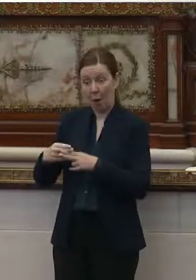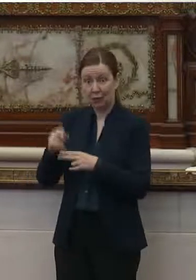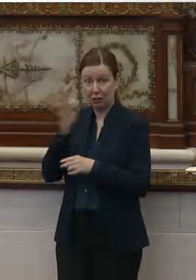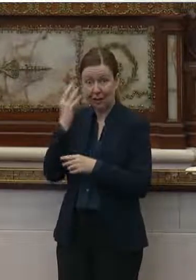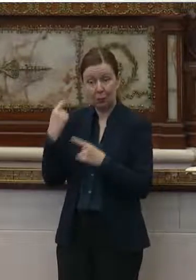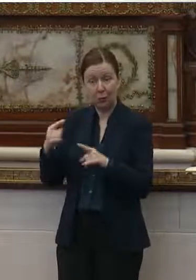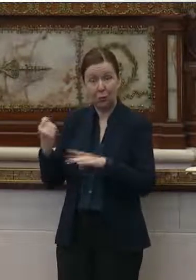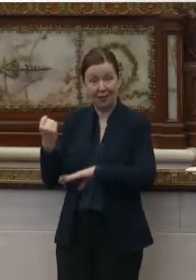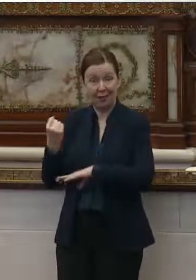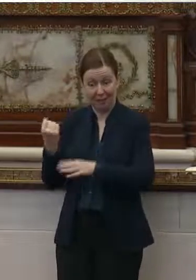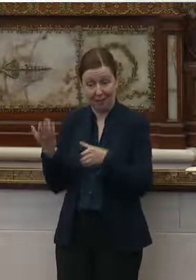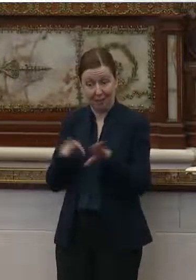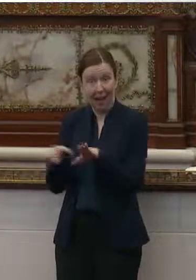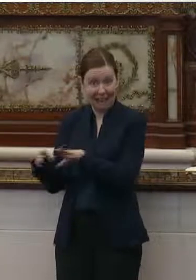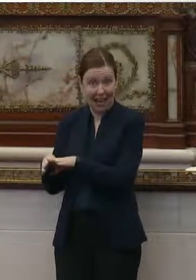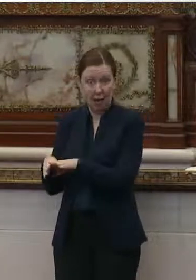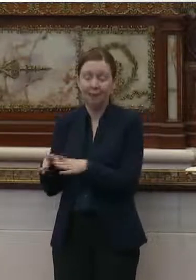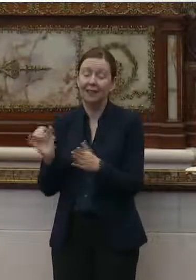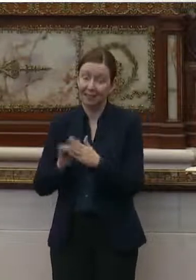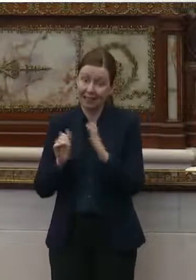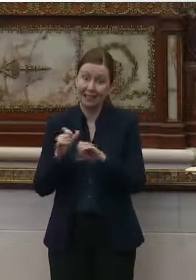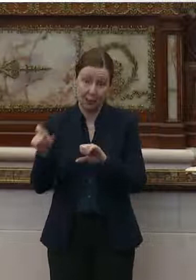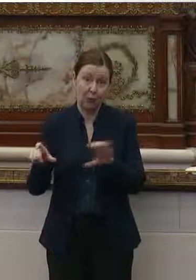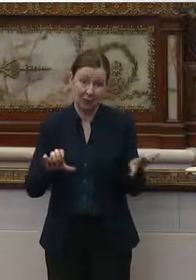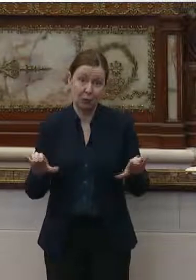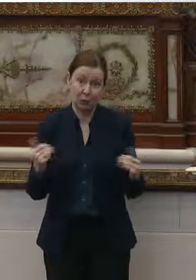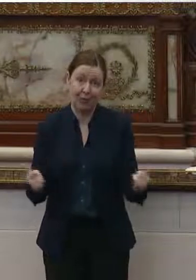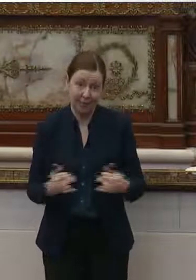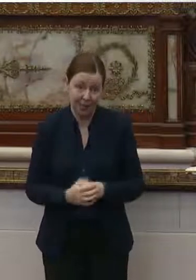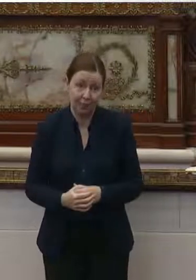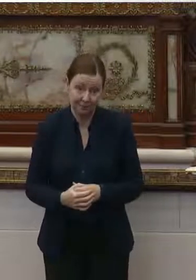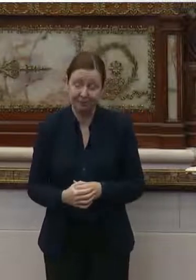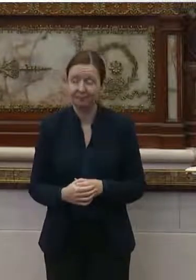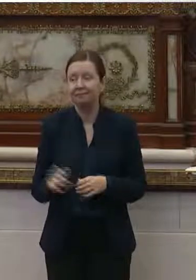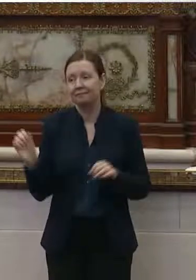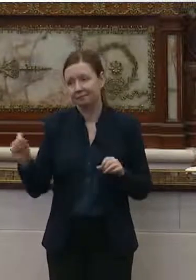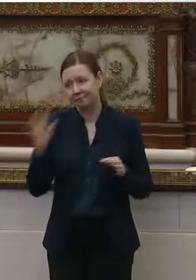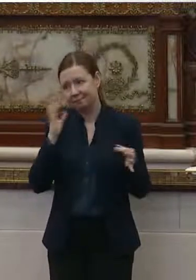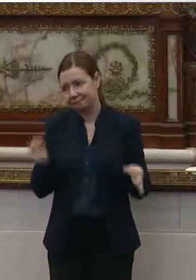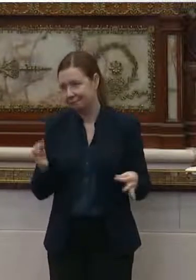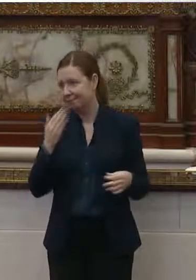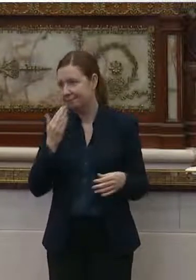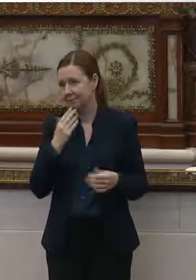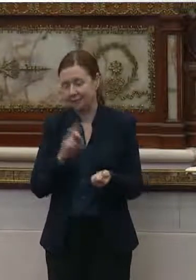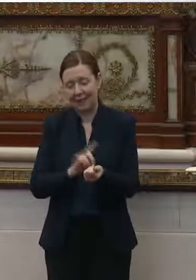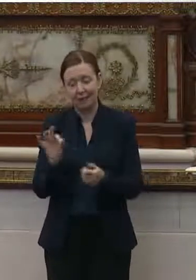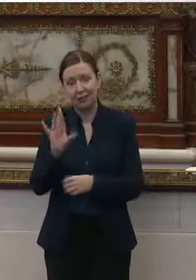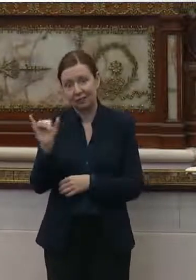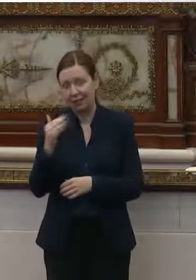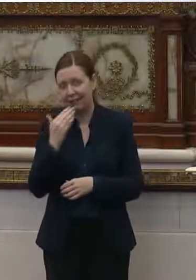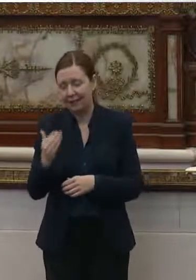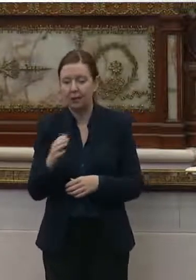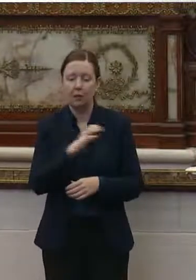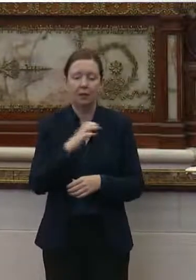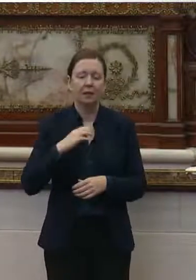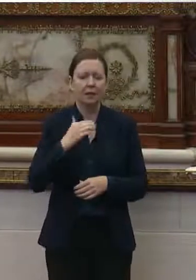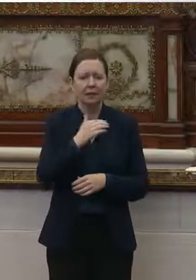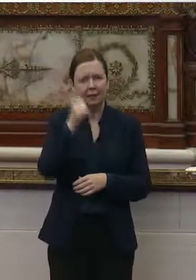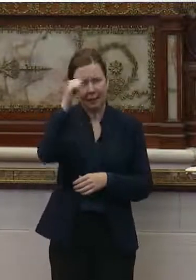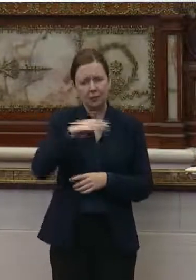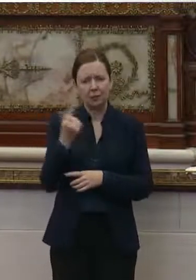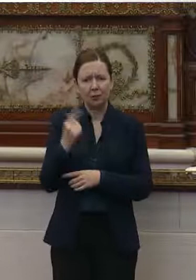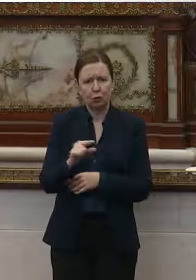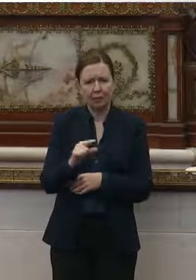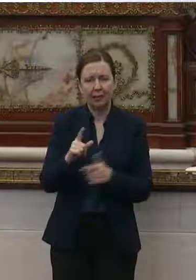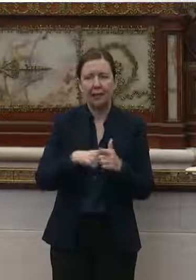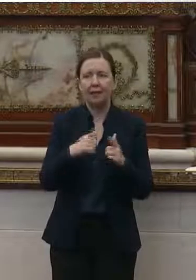lockdown. That's how you ought to behave right now. Yes, absolutely. Thank you, Dr. Farley. Uh, councilman Green had a question and then